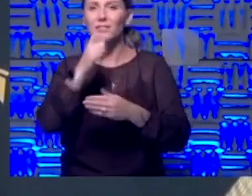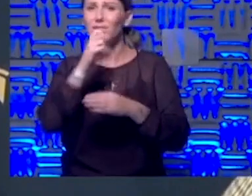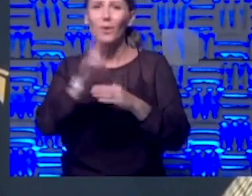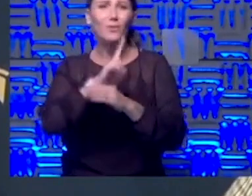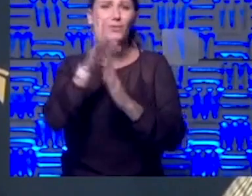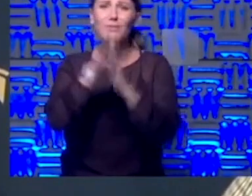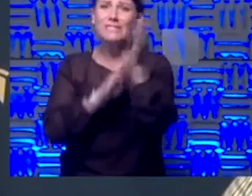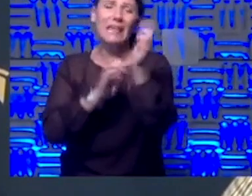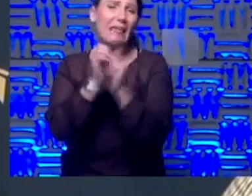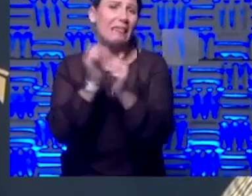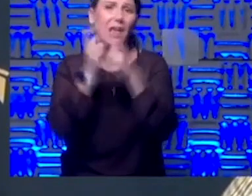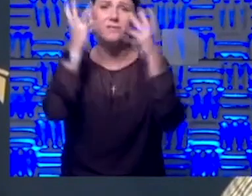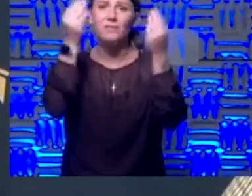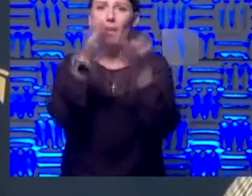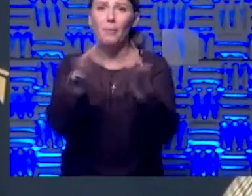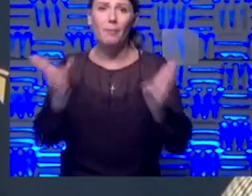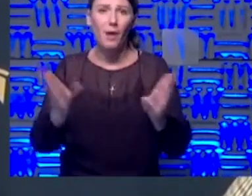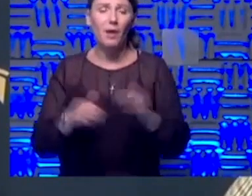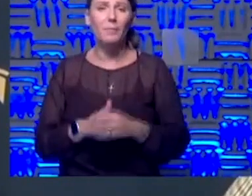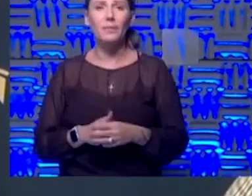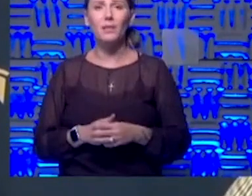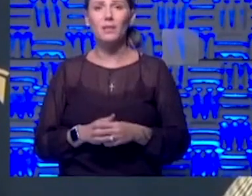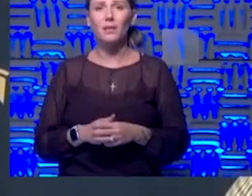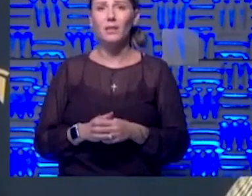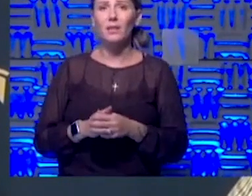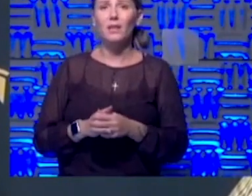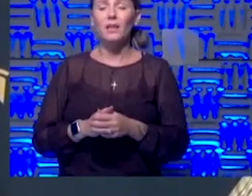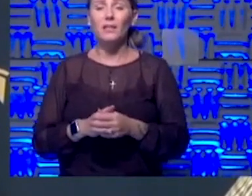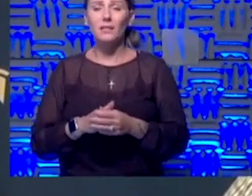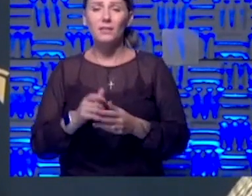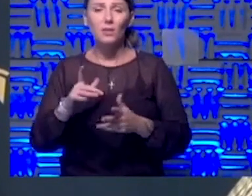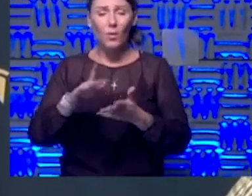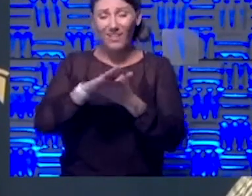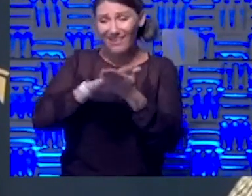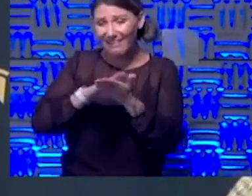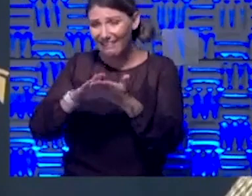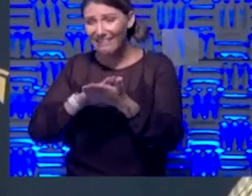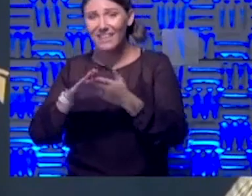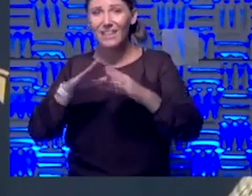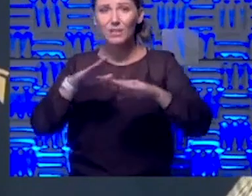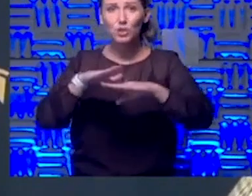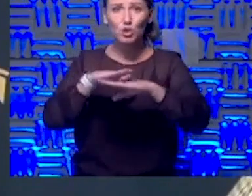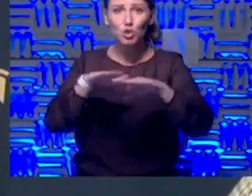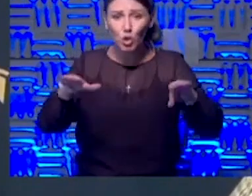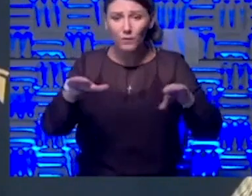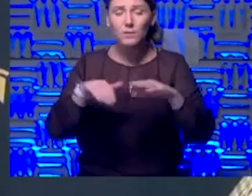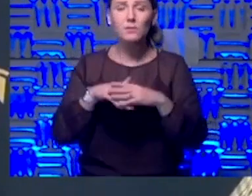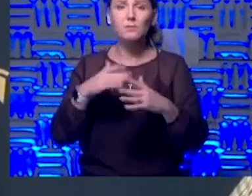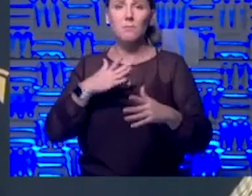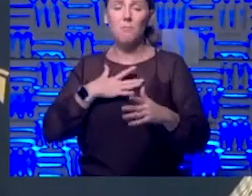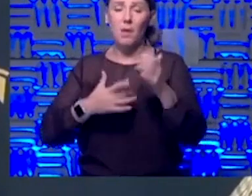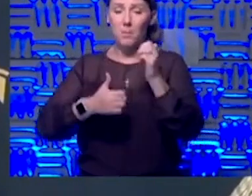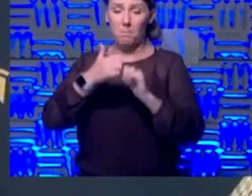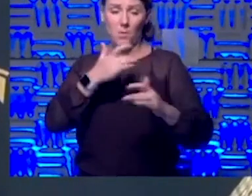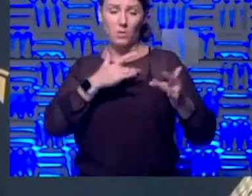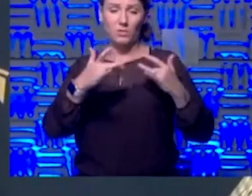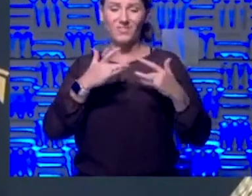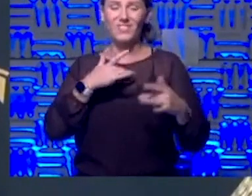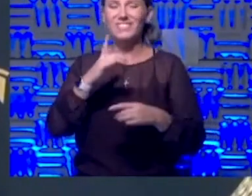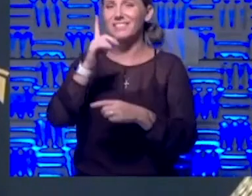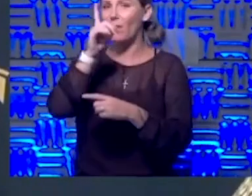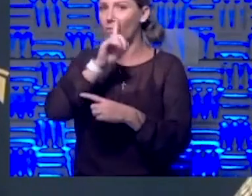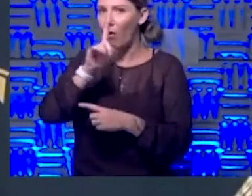public, and clean and disinfect high chest surfaces. I think my main concern right now is a false sense of security.